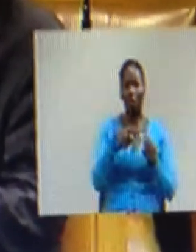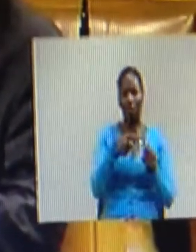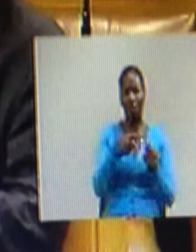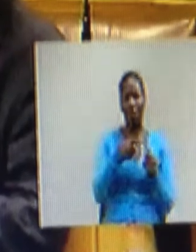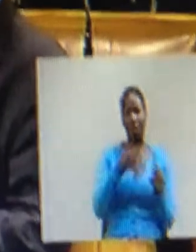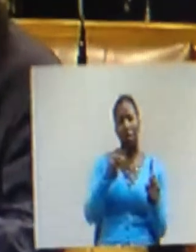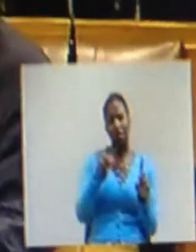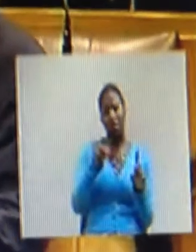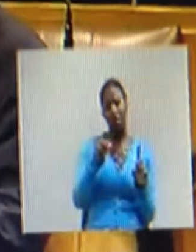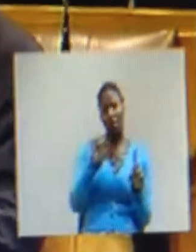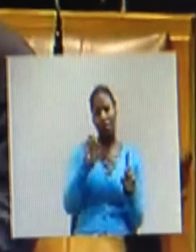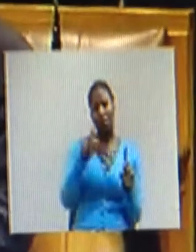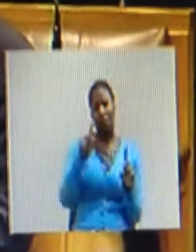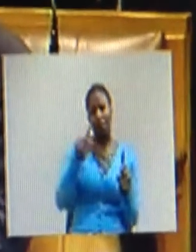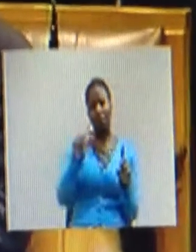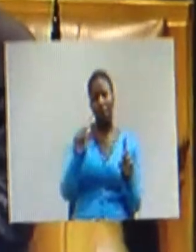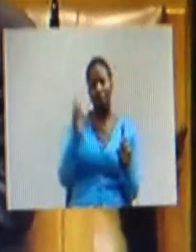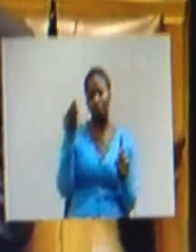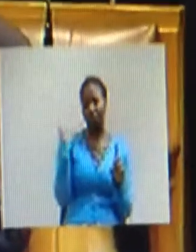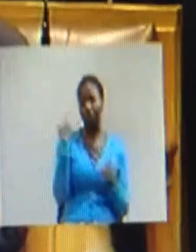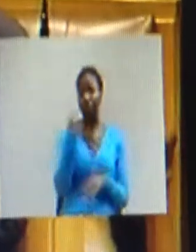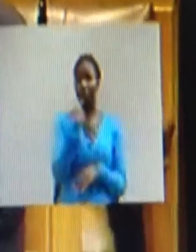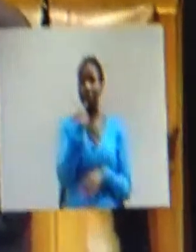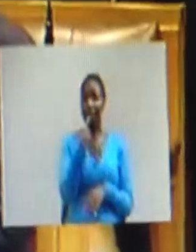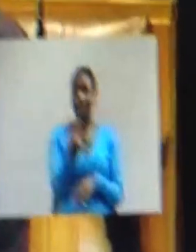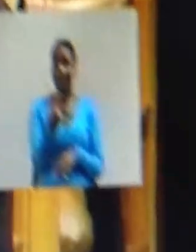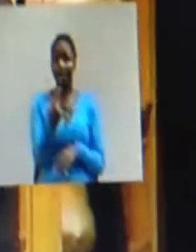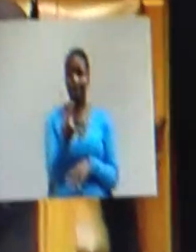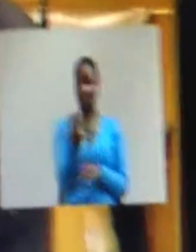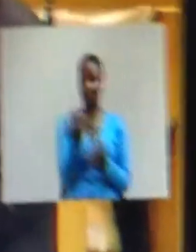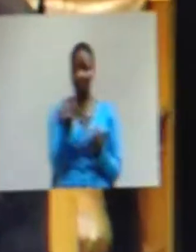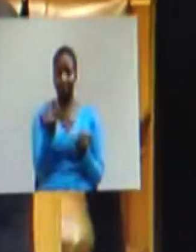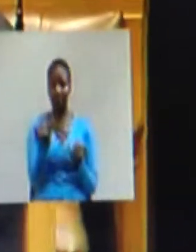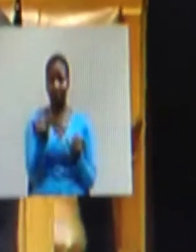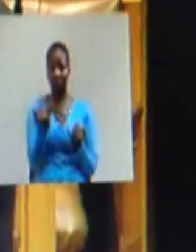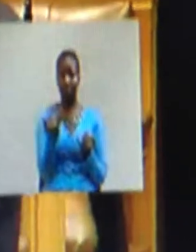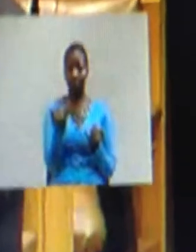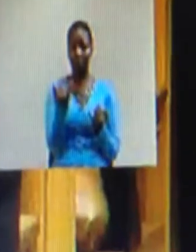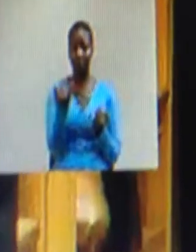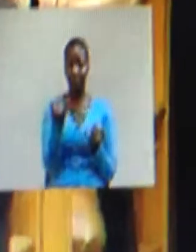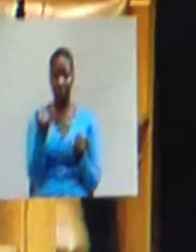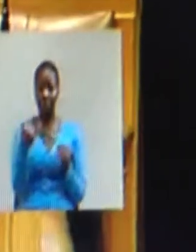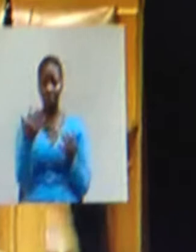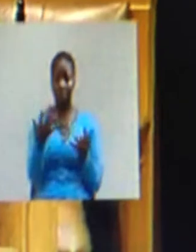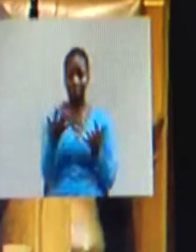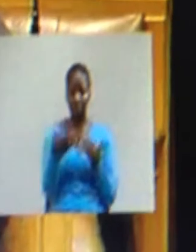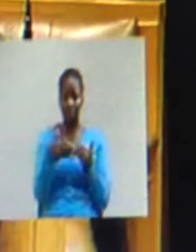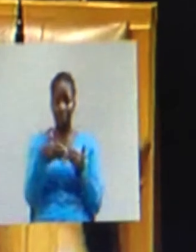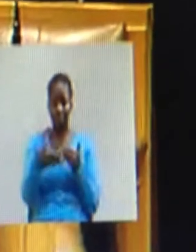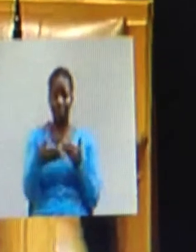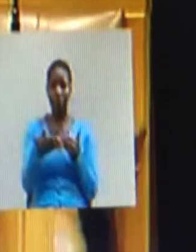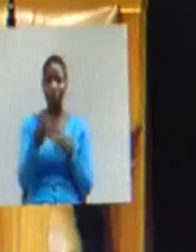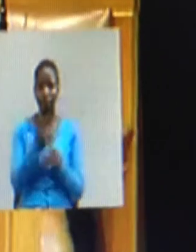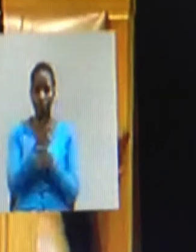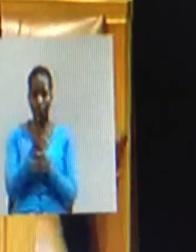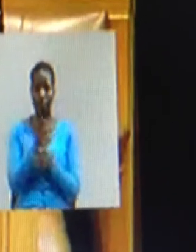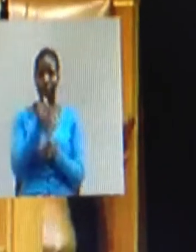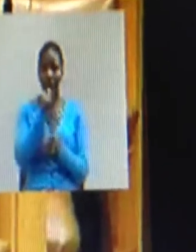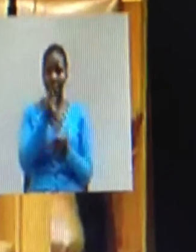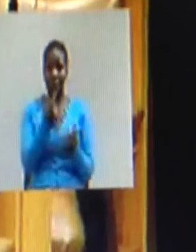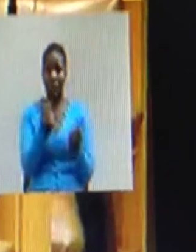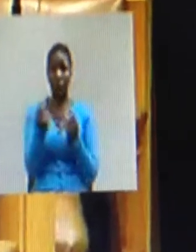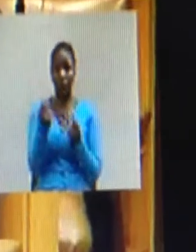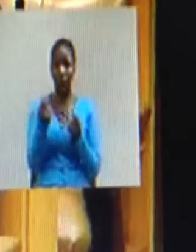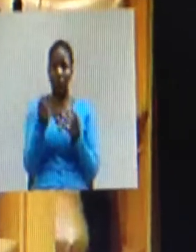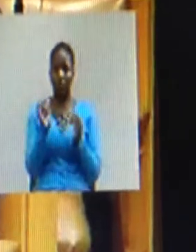Mfega in which he stated that, and I quote, Africans do not regard Indians as their brethren and thus the ticking time bomb of a